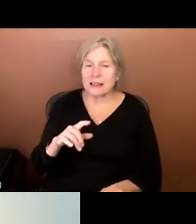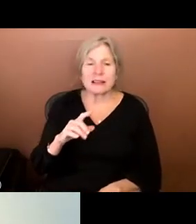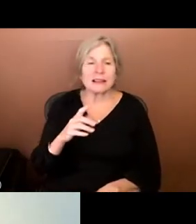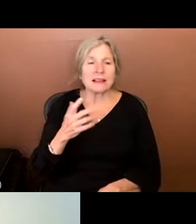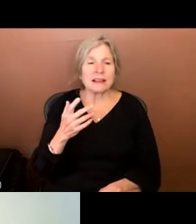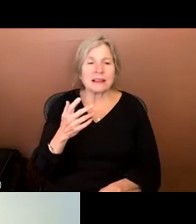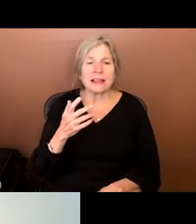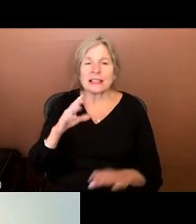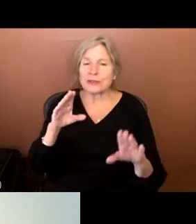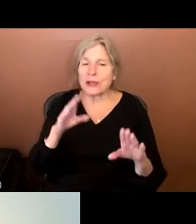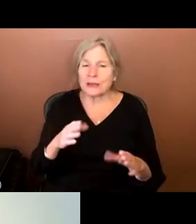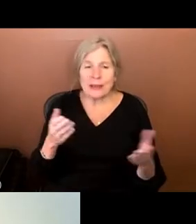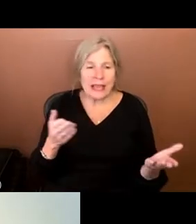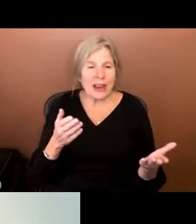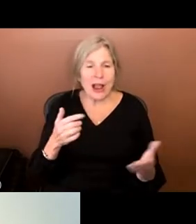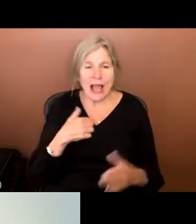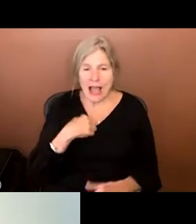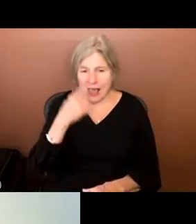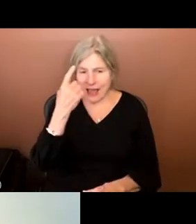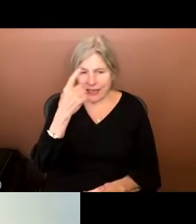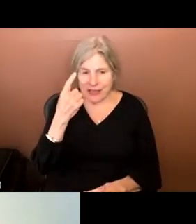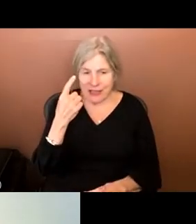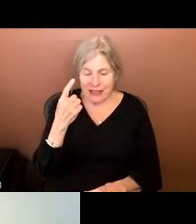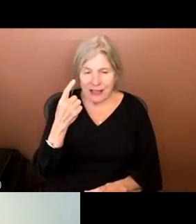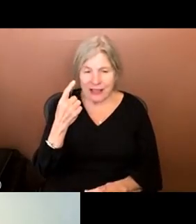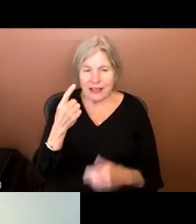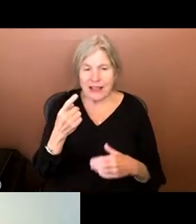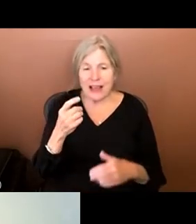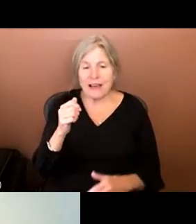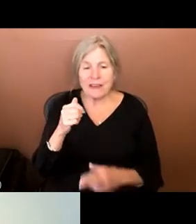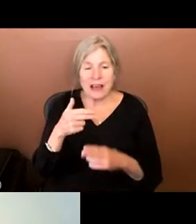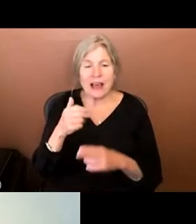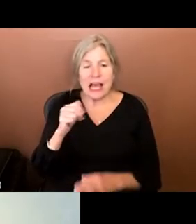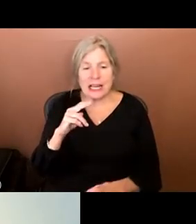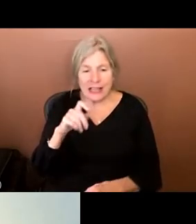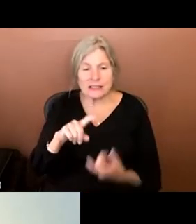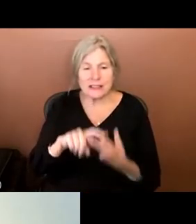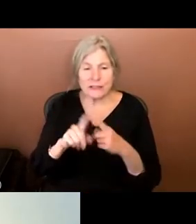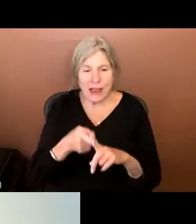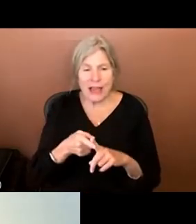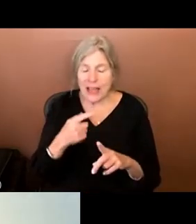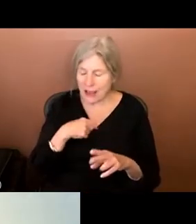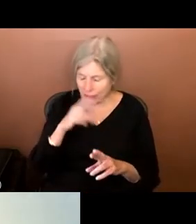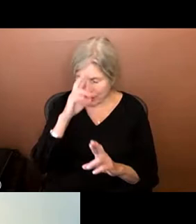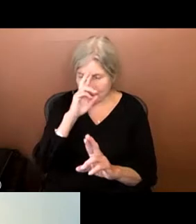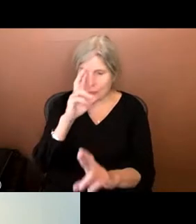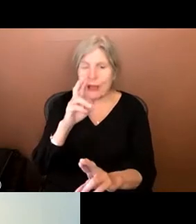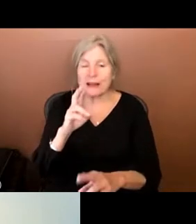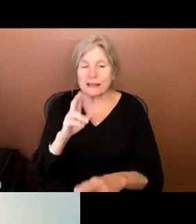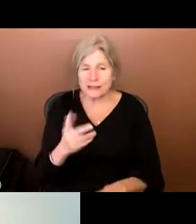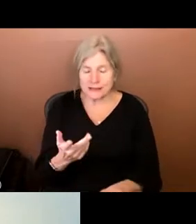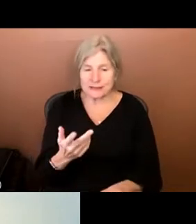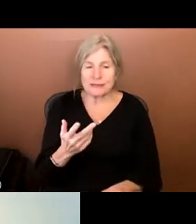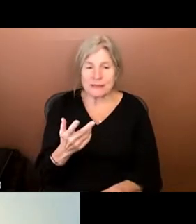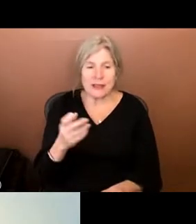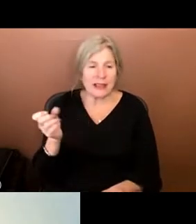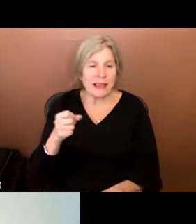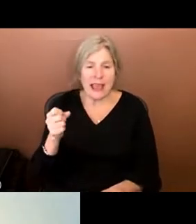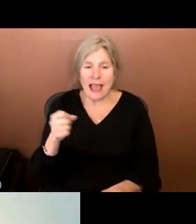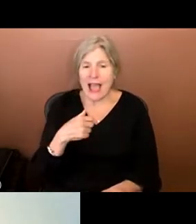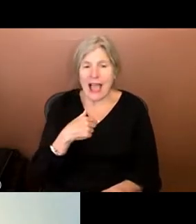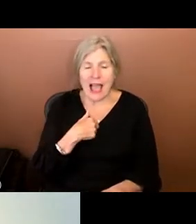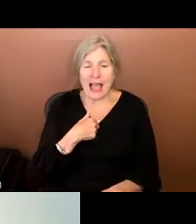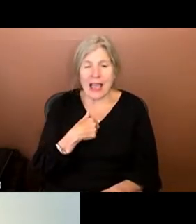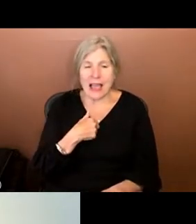great to be on here. And I think of you as a friend and someone I look up to in general, truthfully. Yeah,